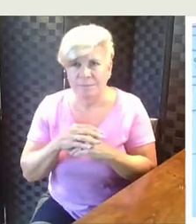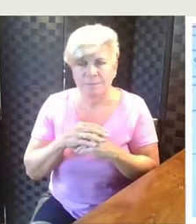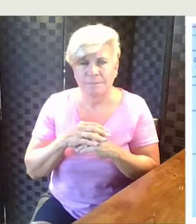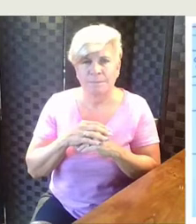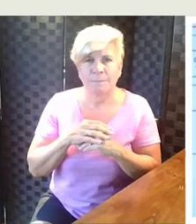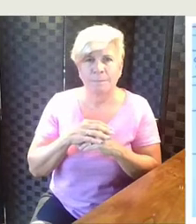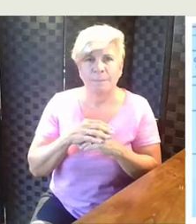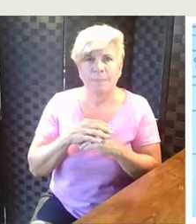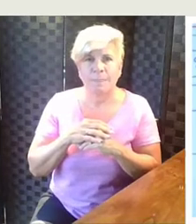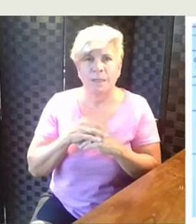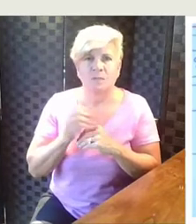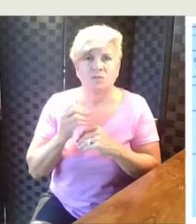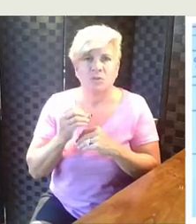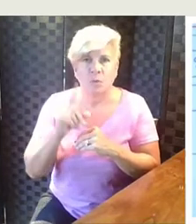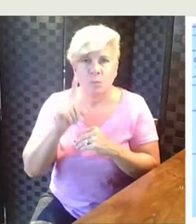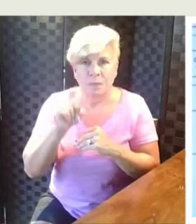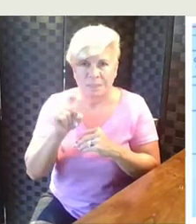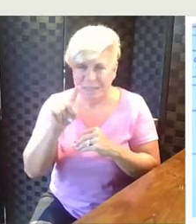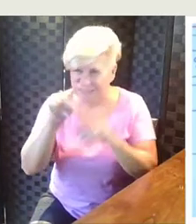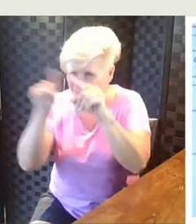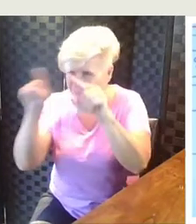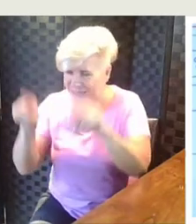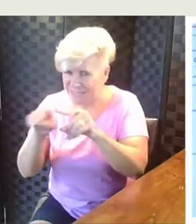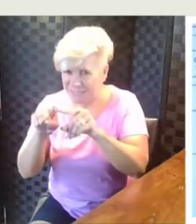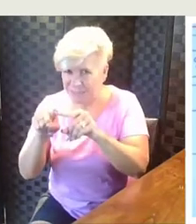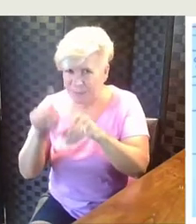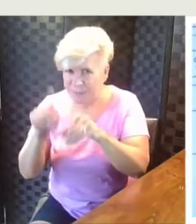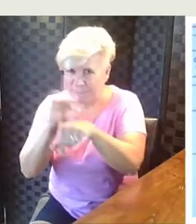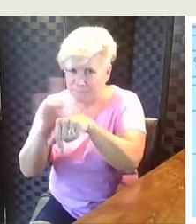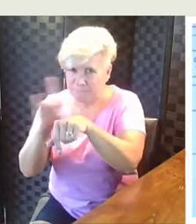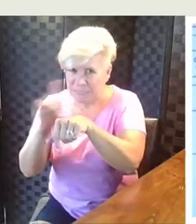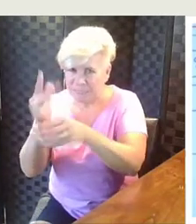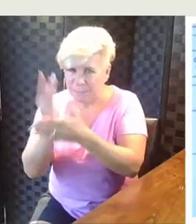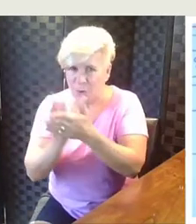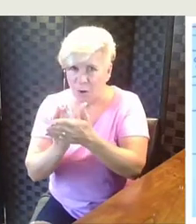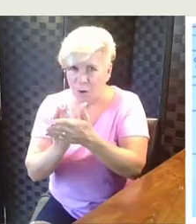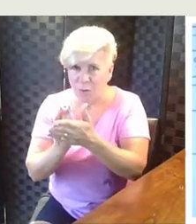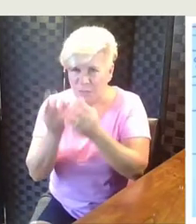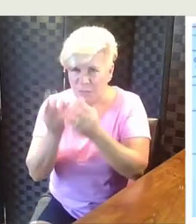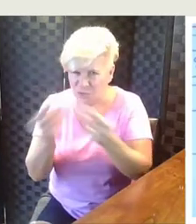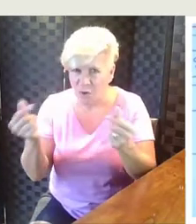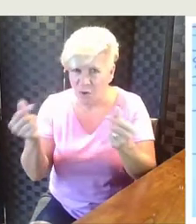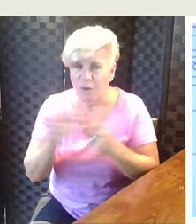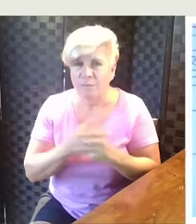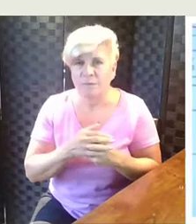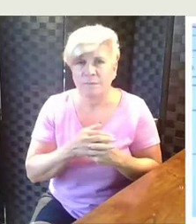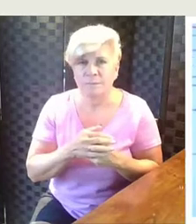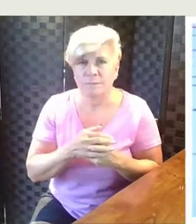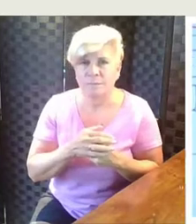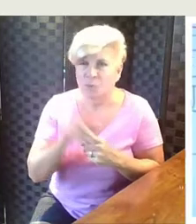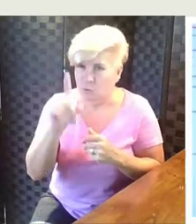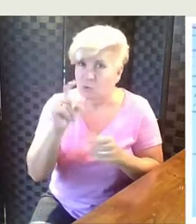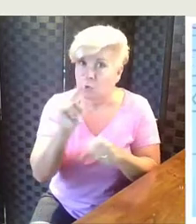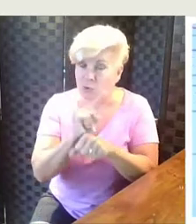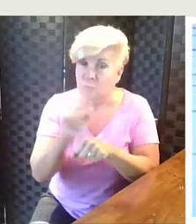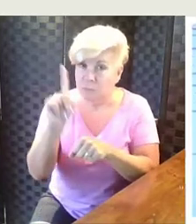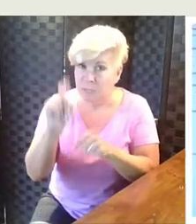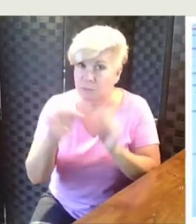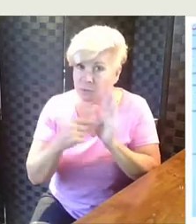we're answering. So we need this to be our missing part that we're solving for. I'm going to put X in there.